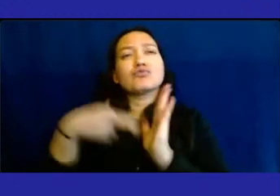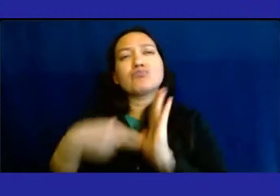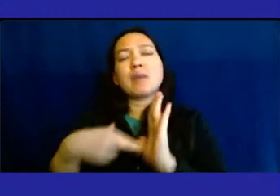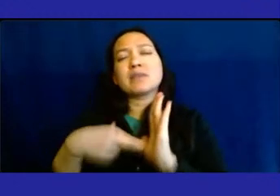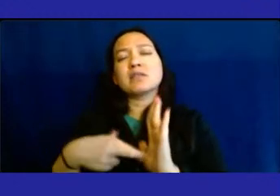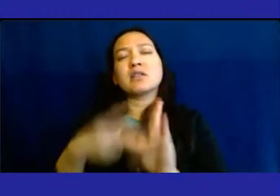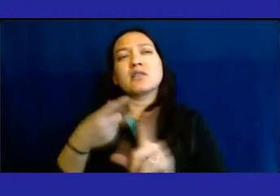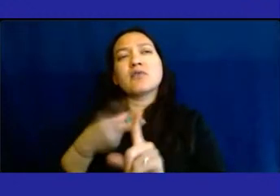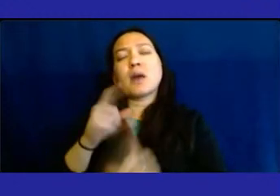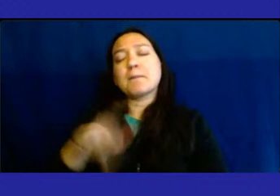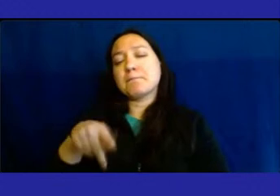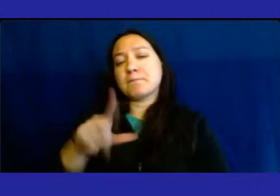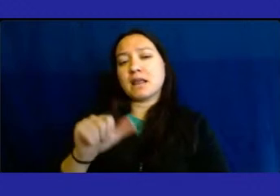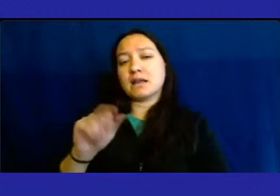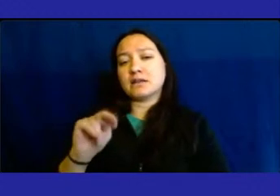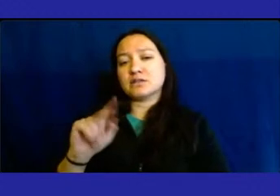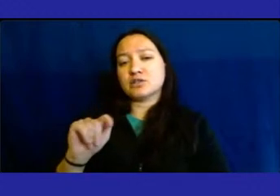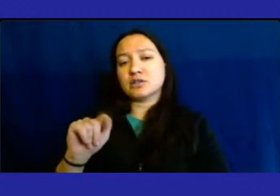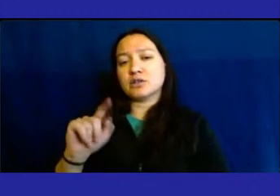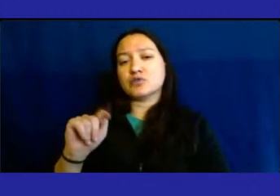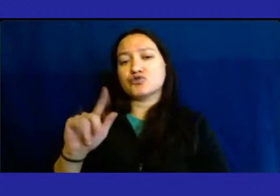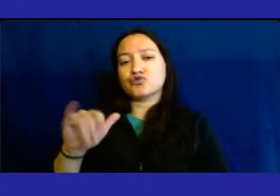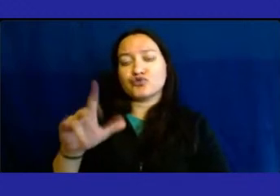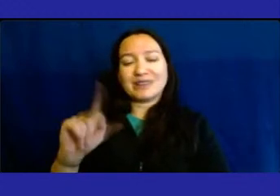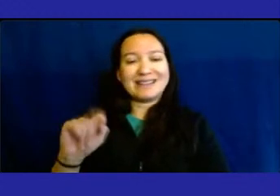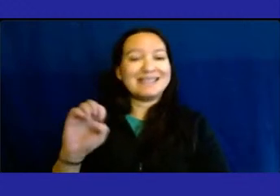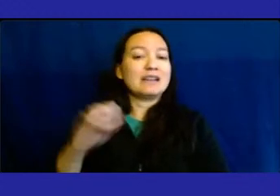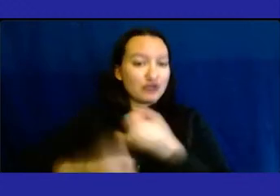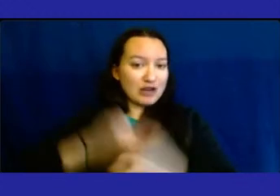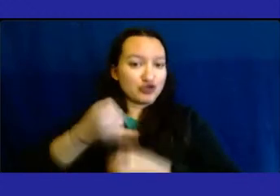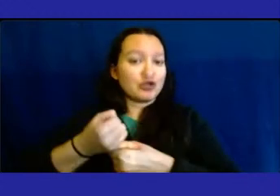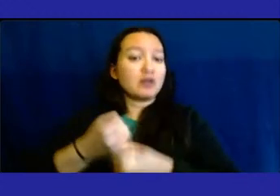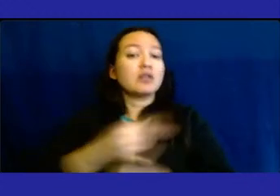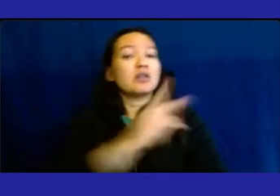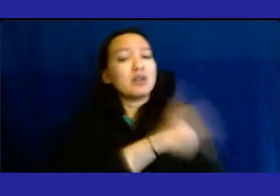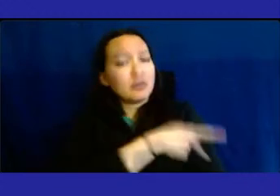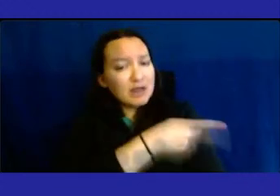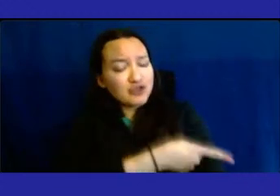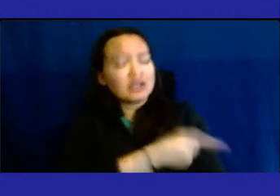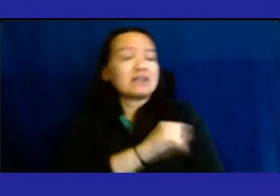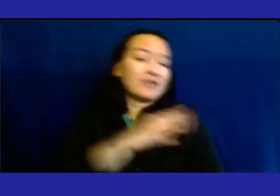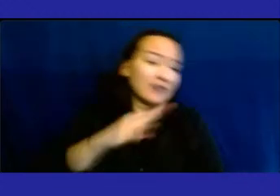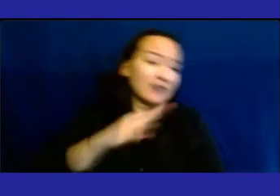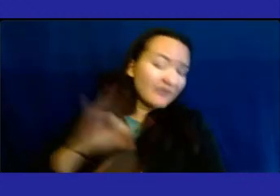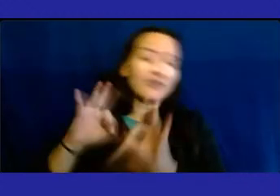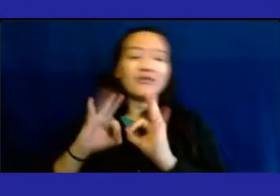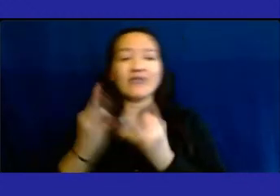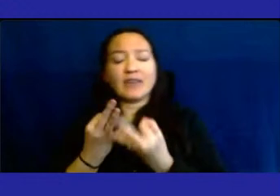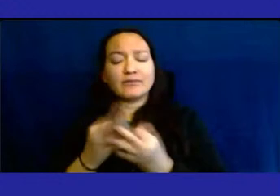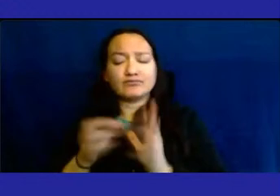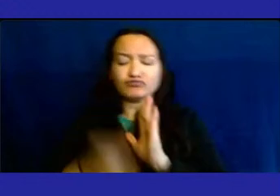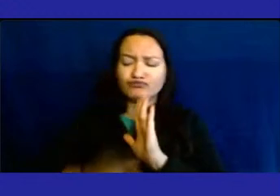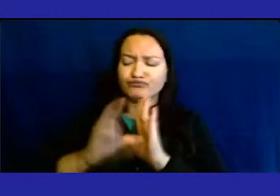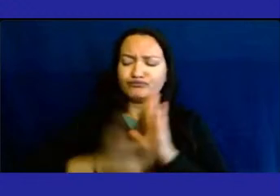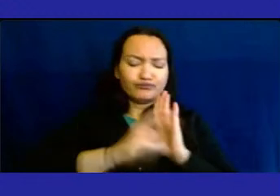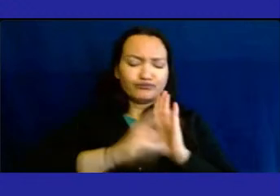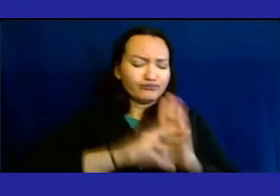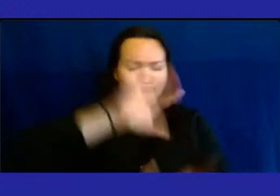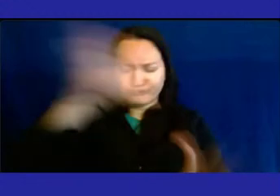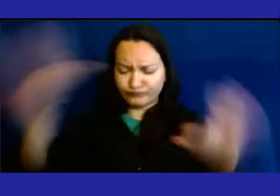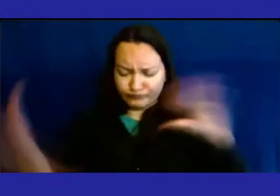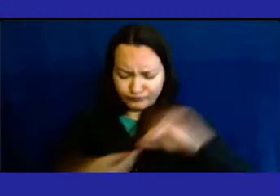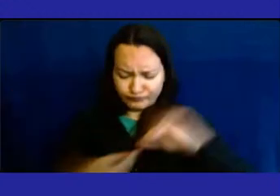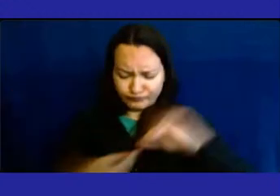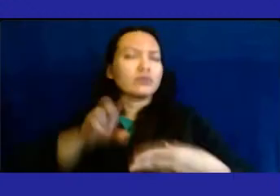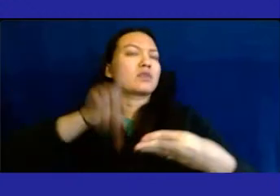International. Focus groups of patients, families, and staff. And a review of quality care measures and patient outcomes.